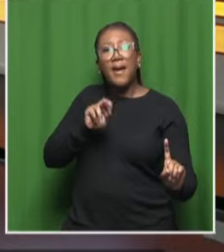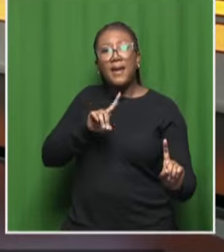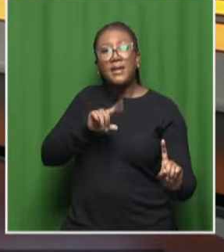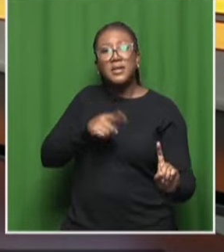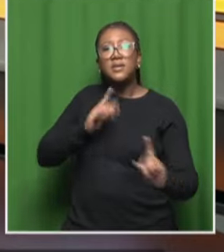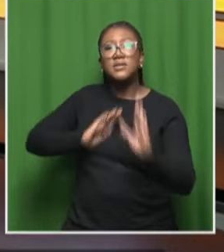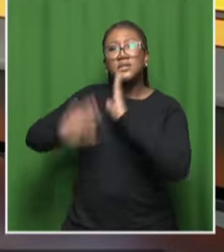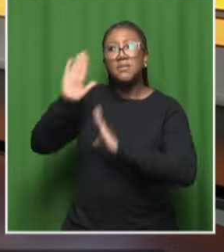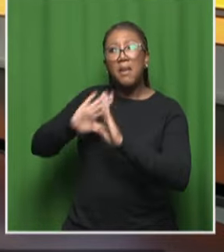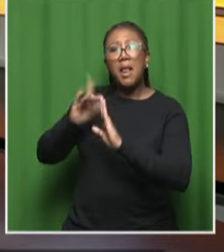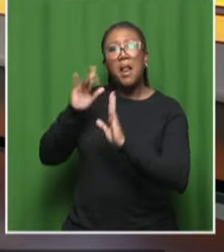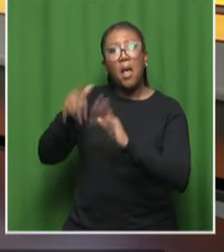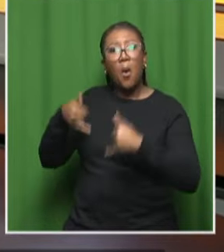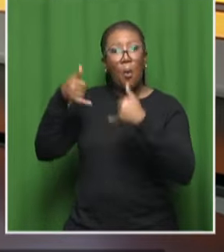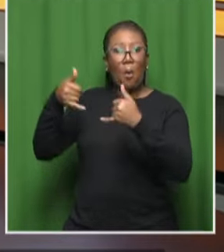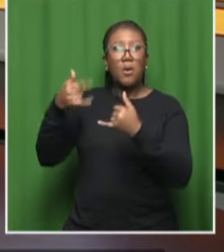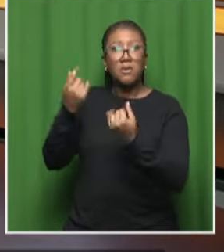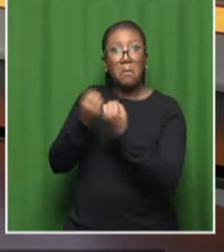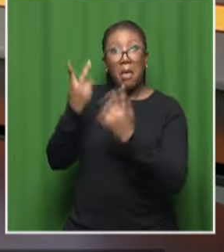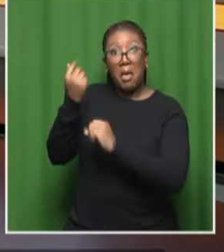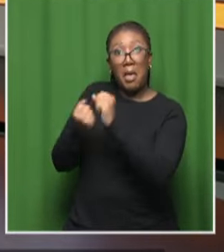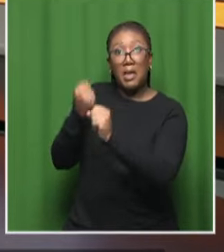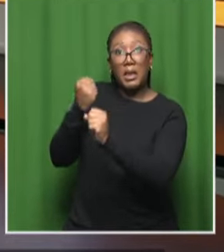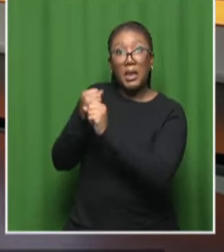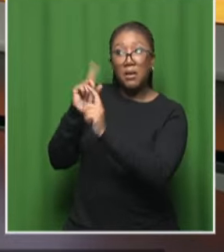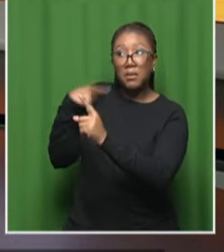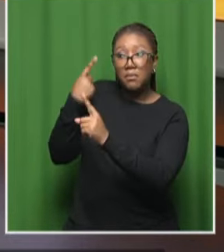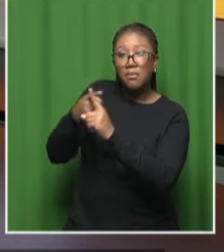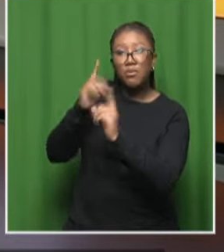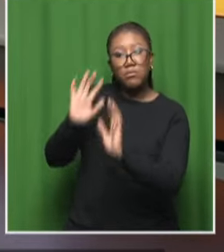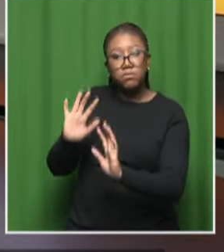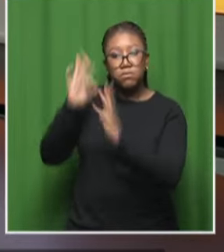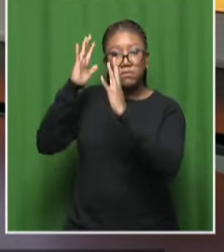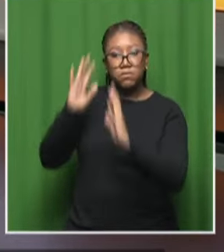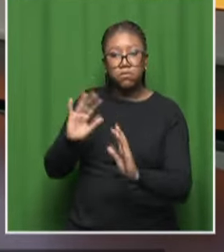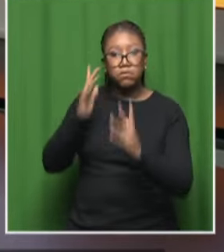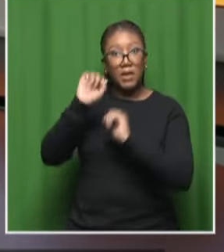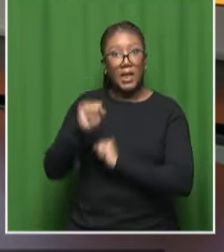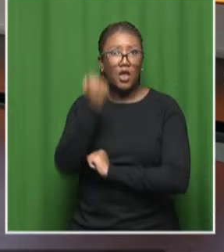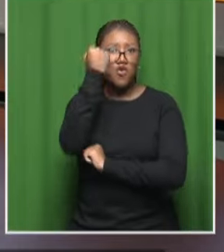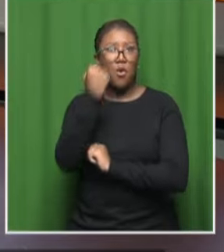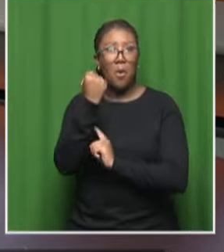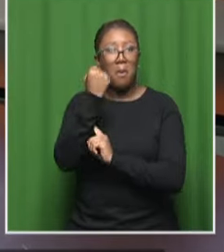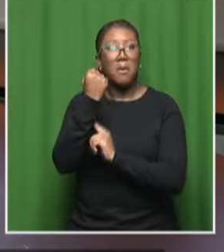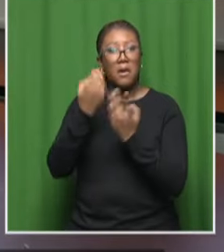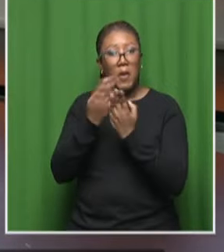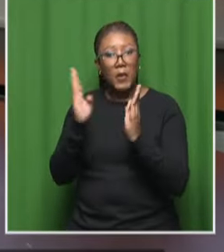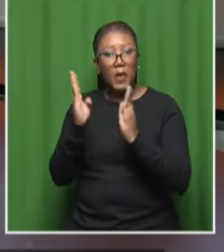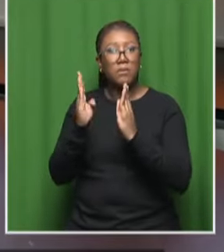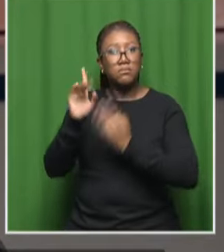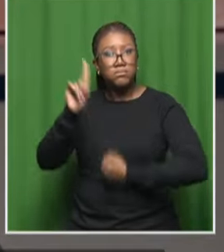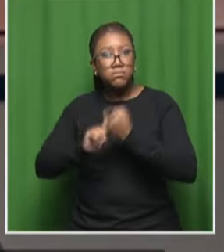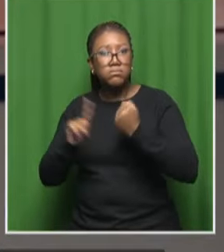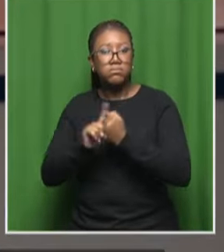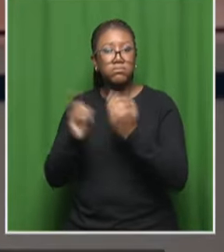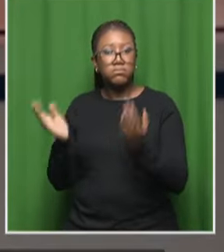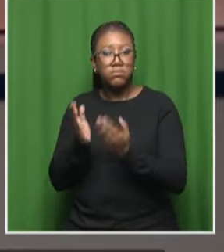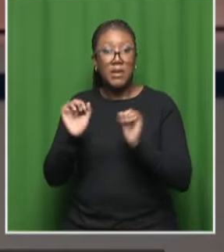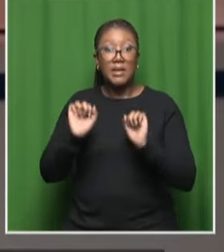and how over the years you know you've celebrated the unsung heroes in the country yeah so actually the